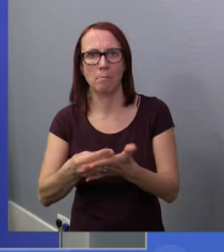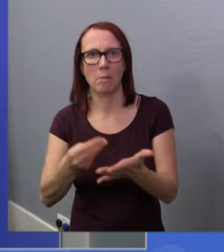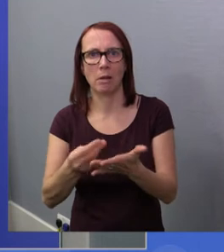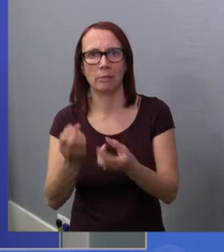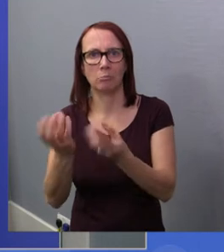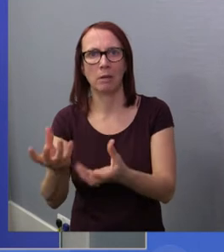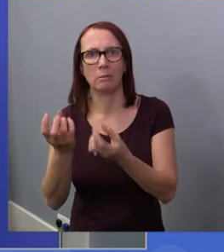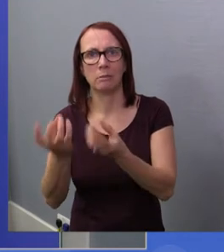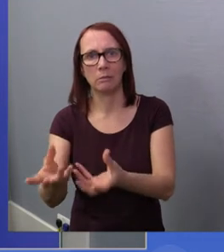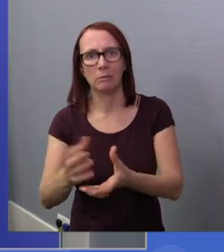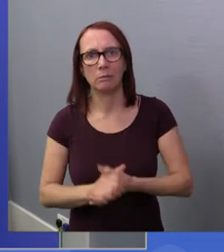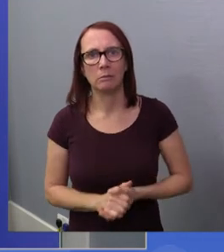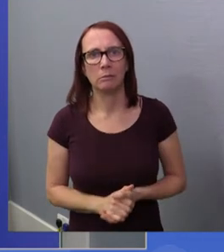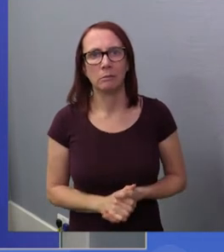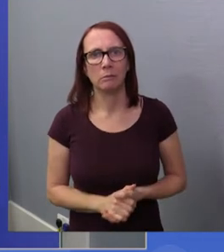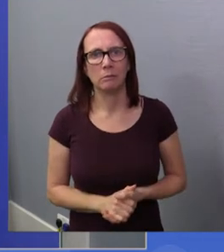be spent.